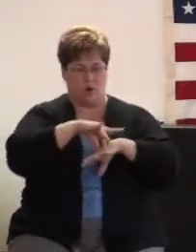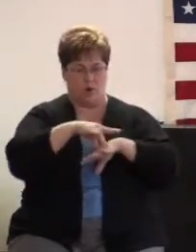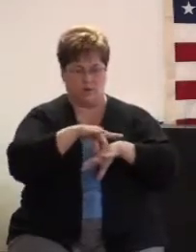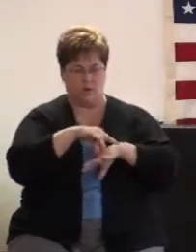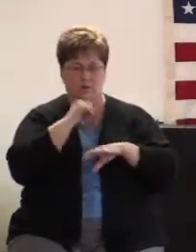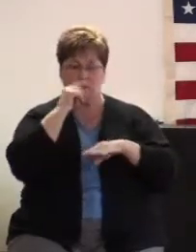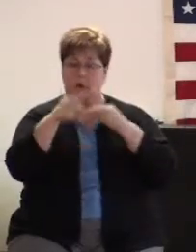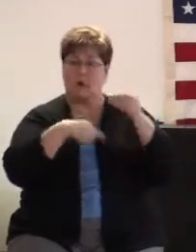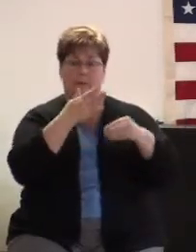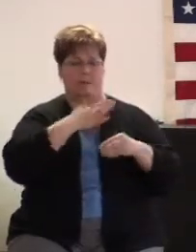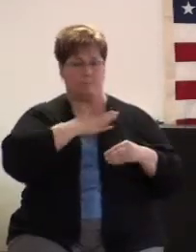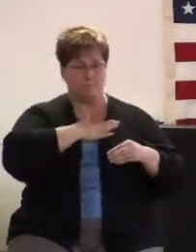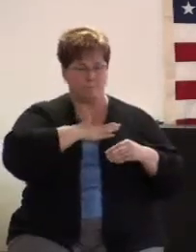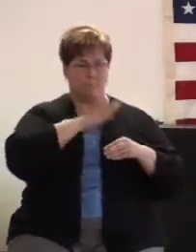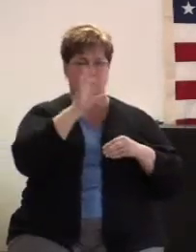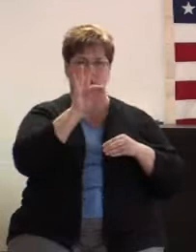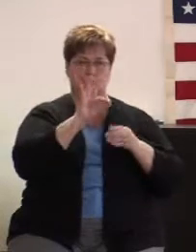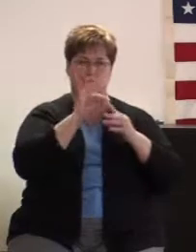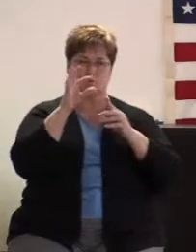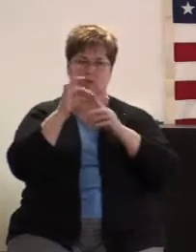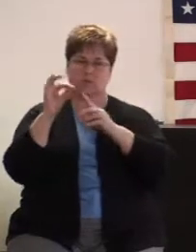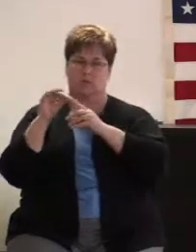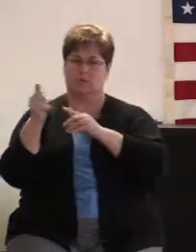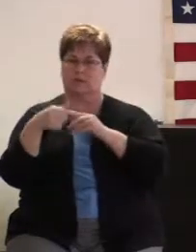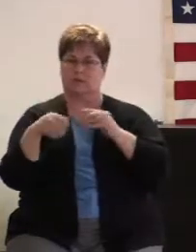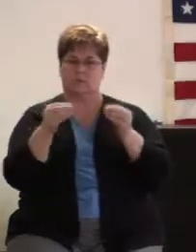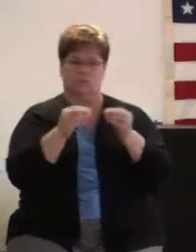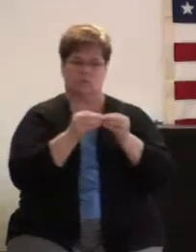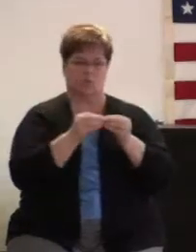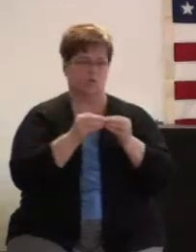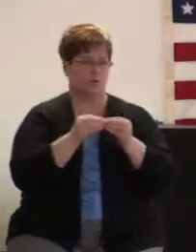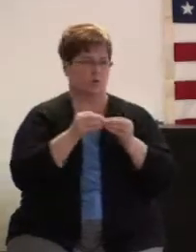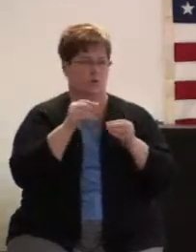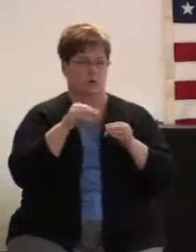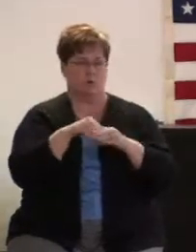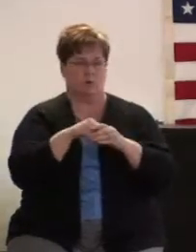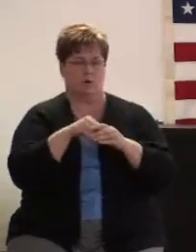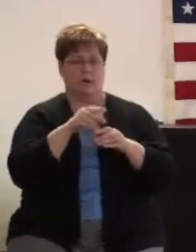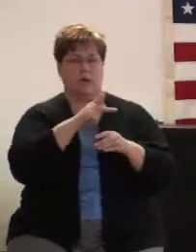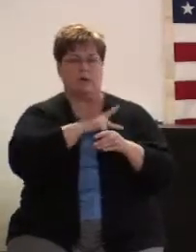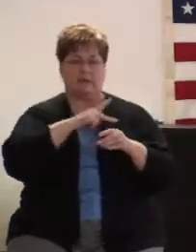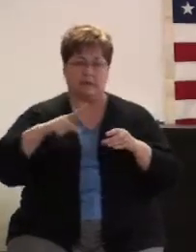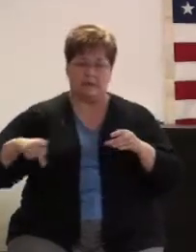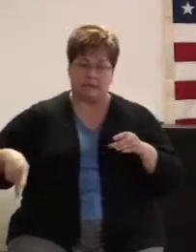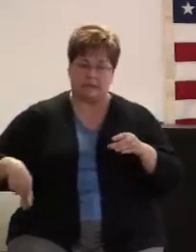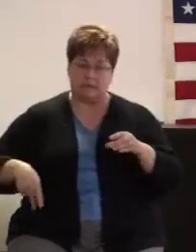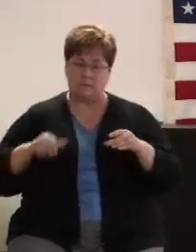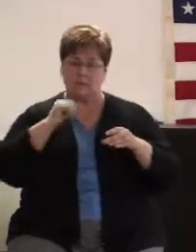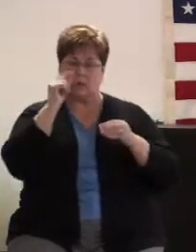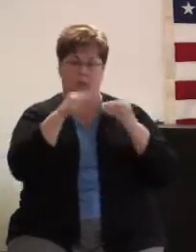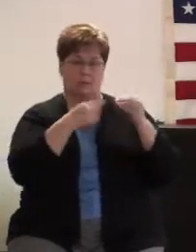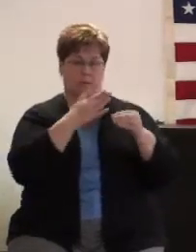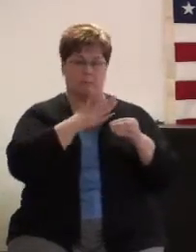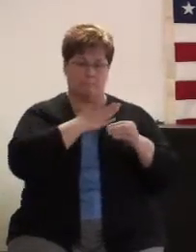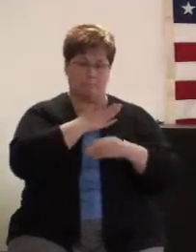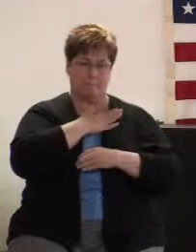about my choice no more you see in kingdom it's not about my choice